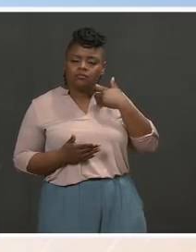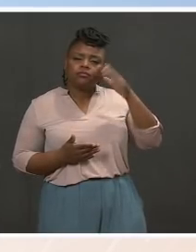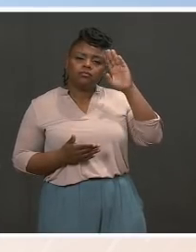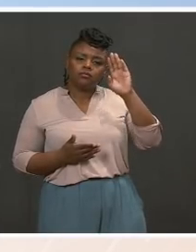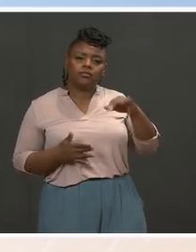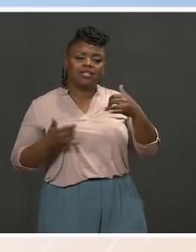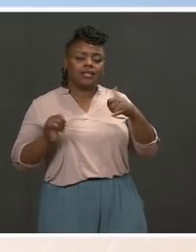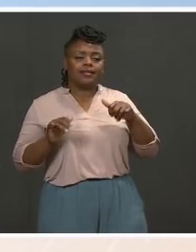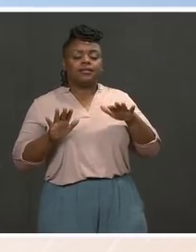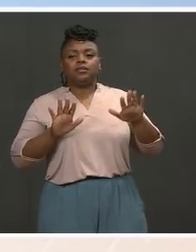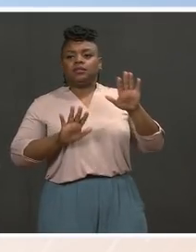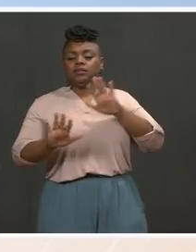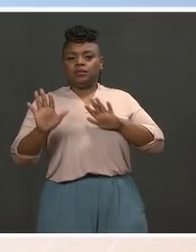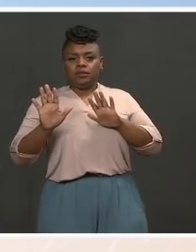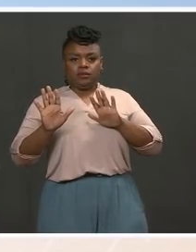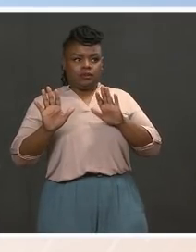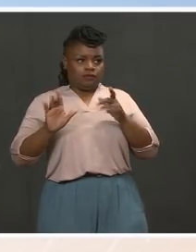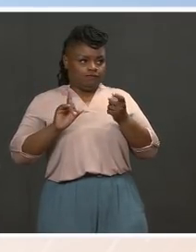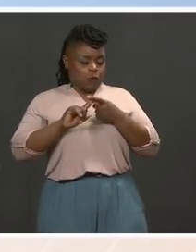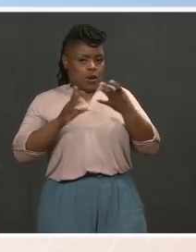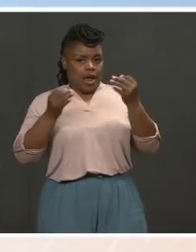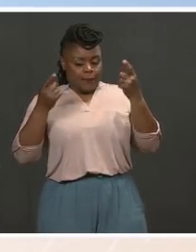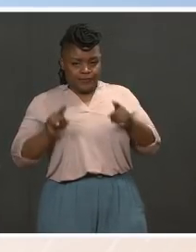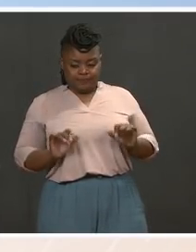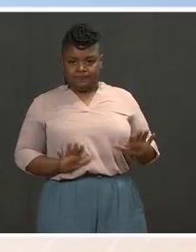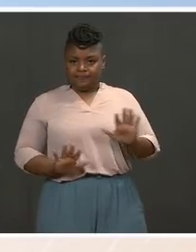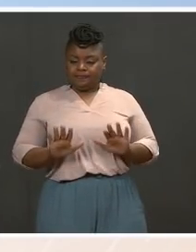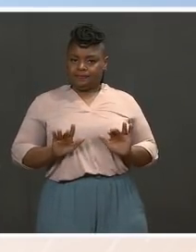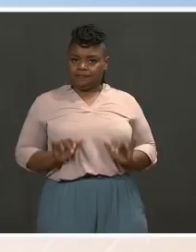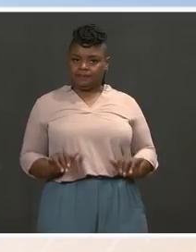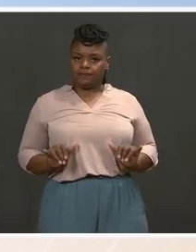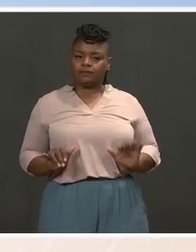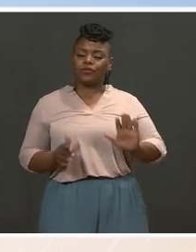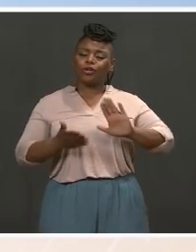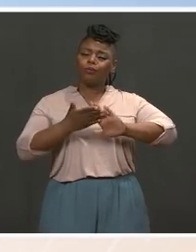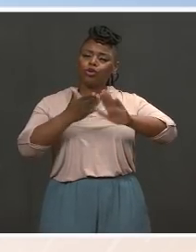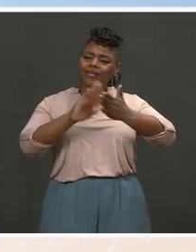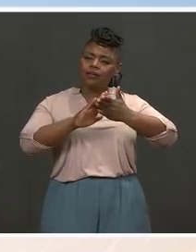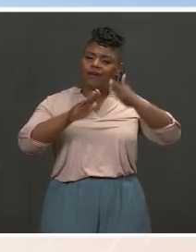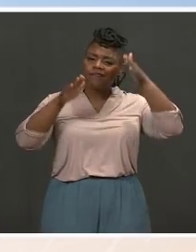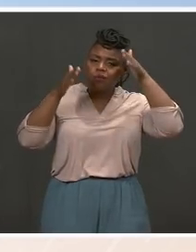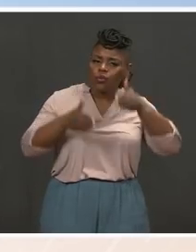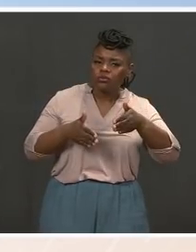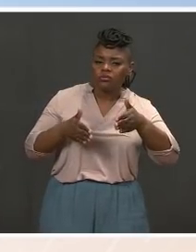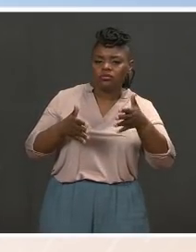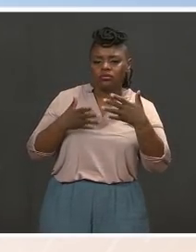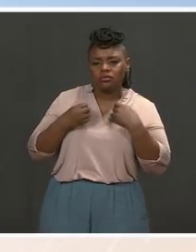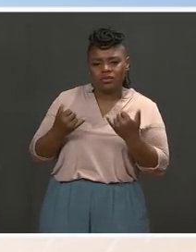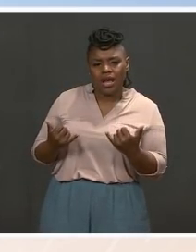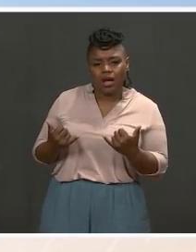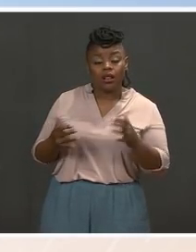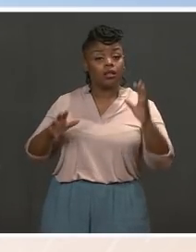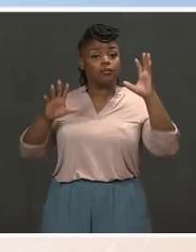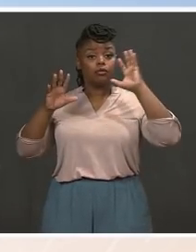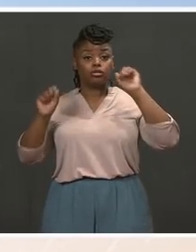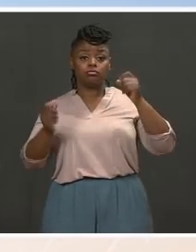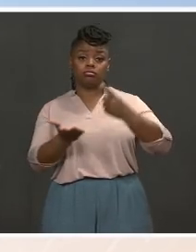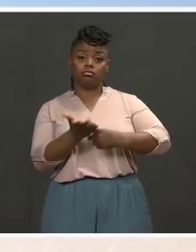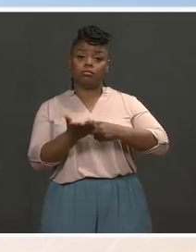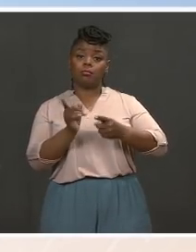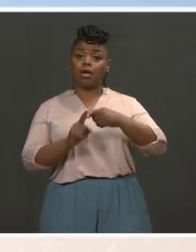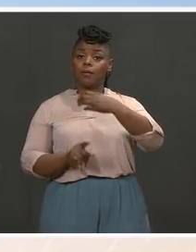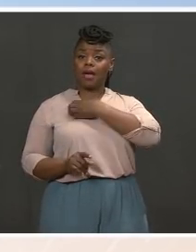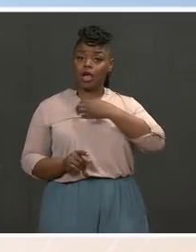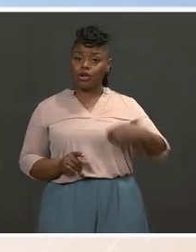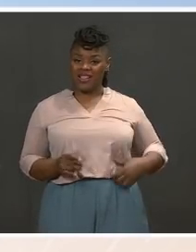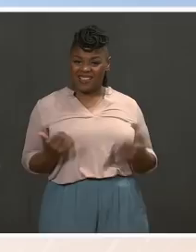— in their community, working on healing in their community. I can note, since you reminded me, he did speak with the mayor this morning as well. And he had spoken with the governor